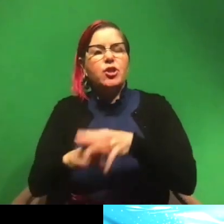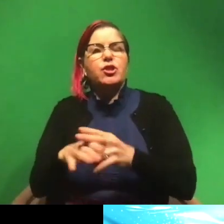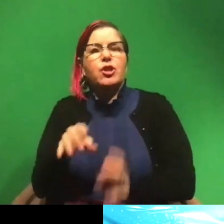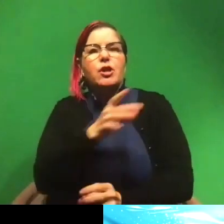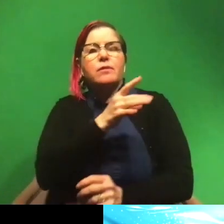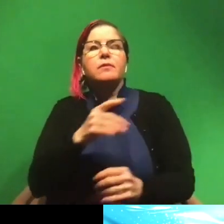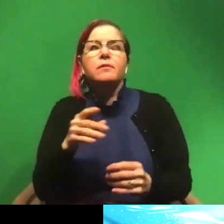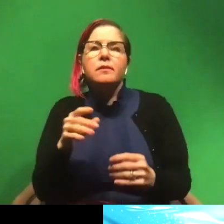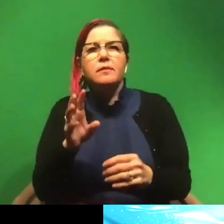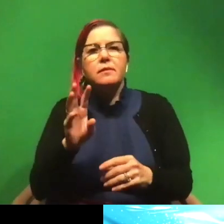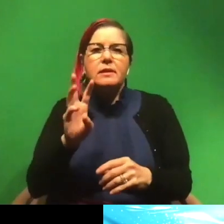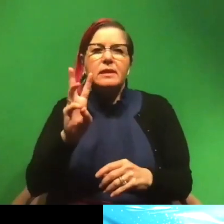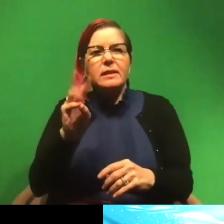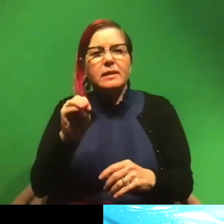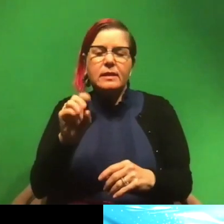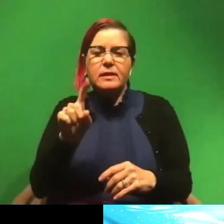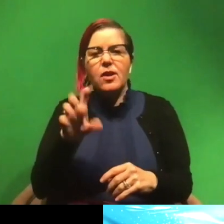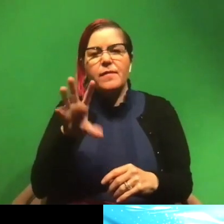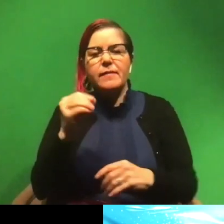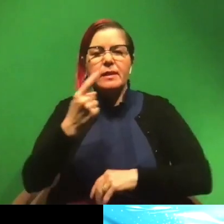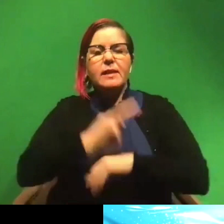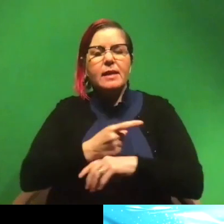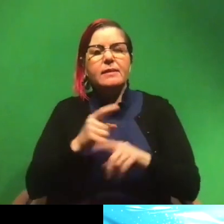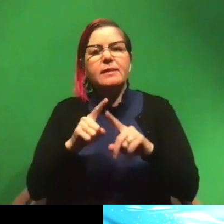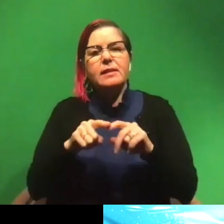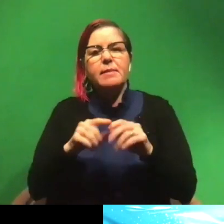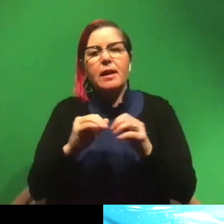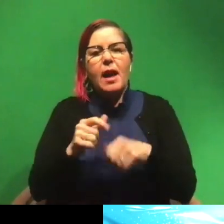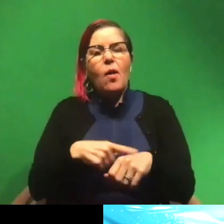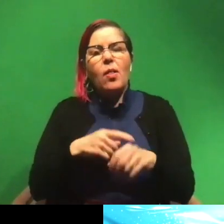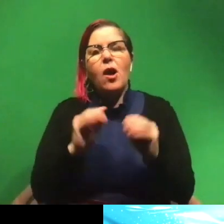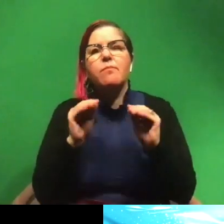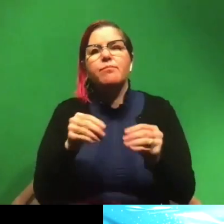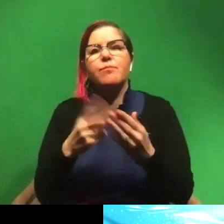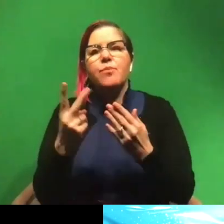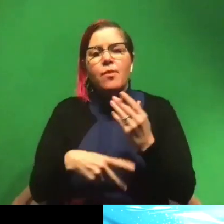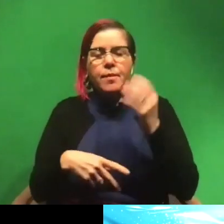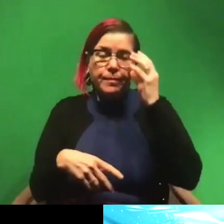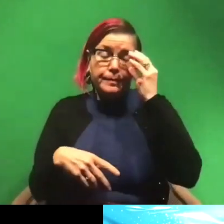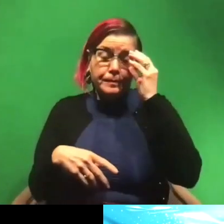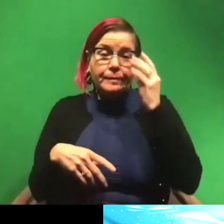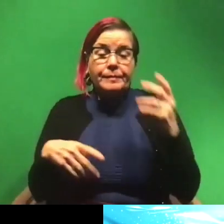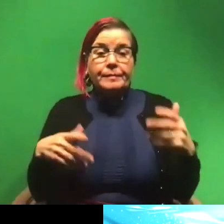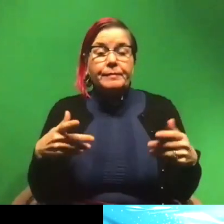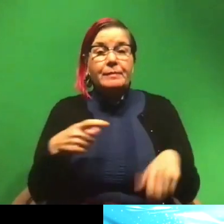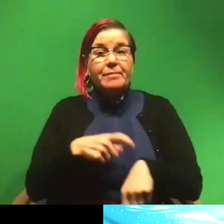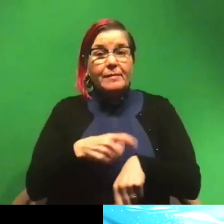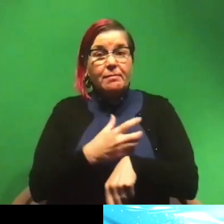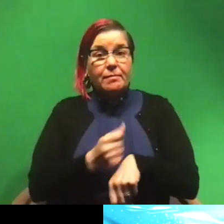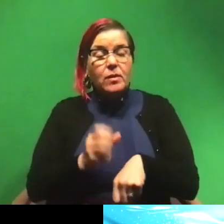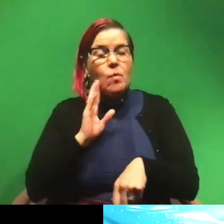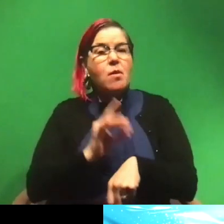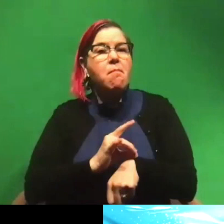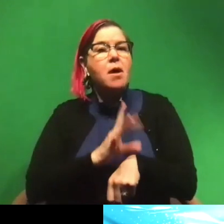anywhere from 60 to 150 days, depending on how long we program it. And then once its time is up, it will pop